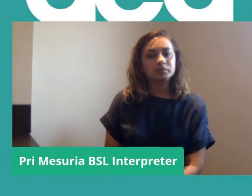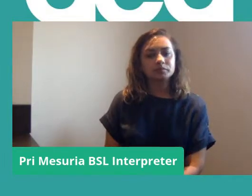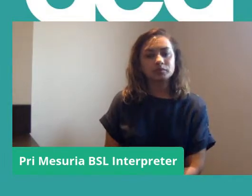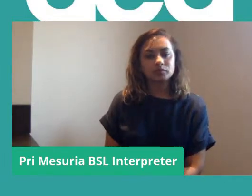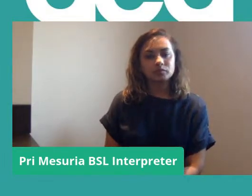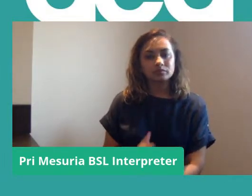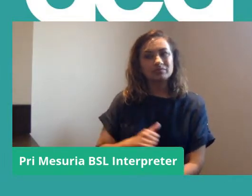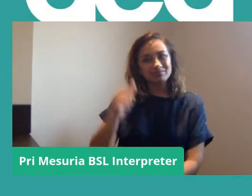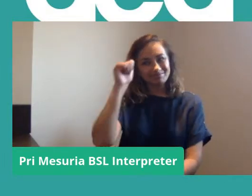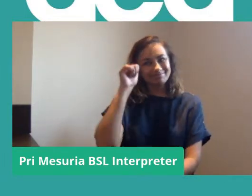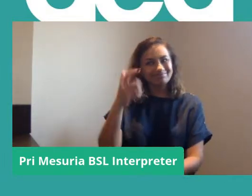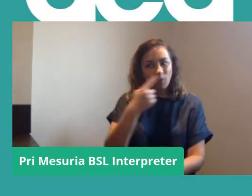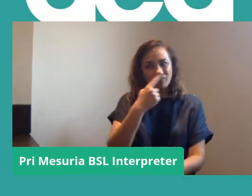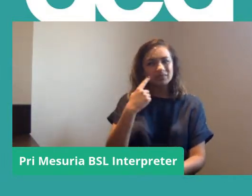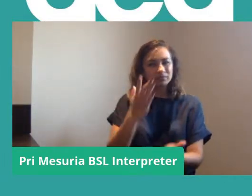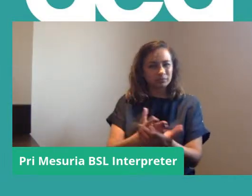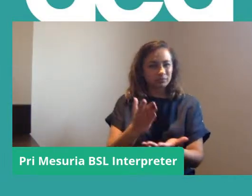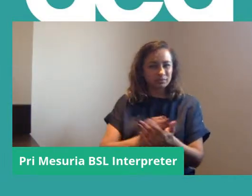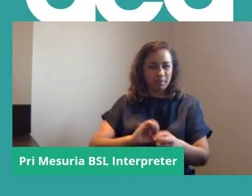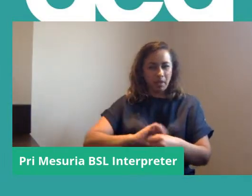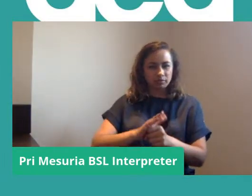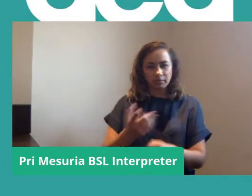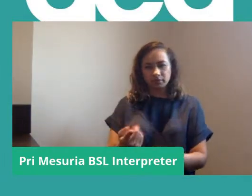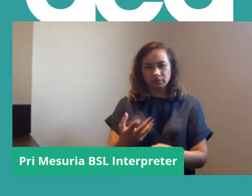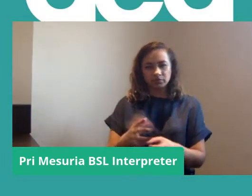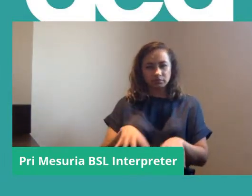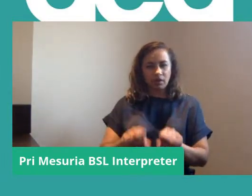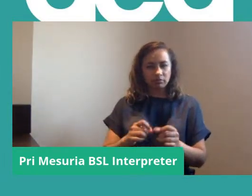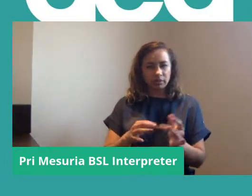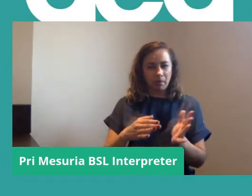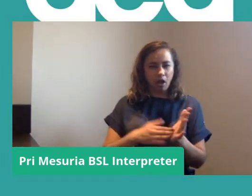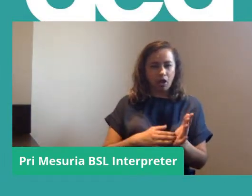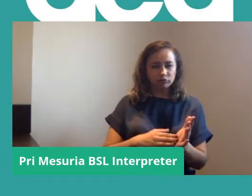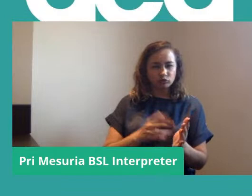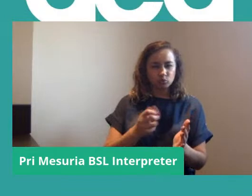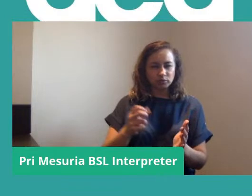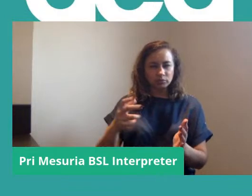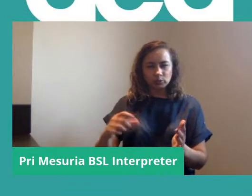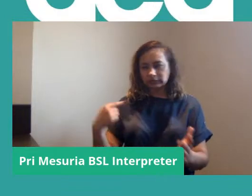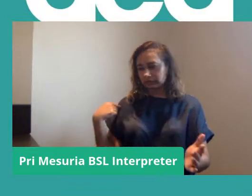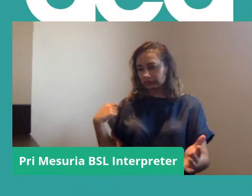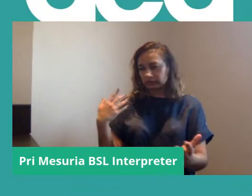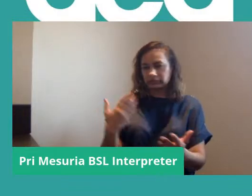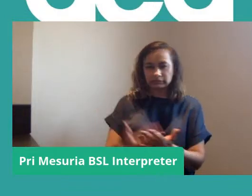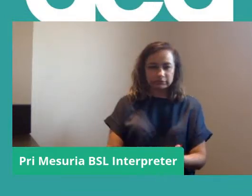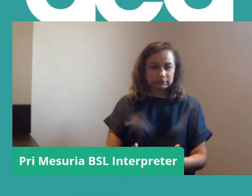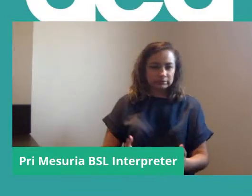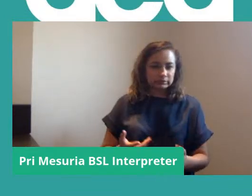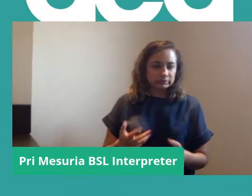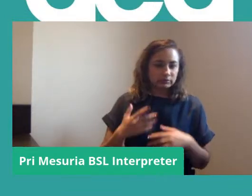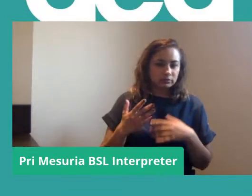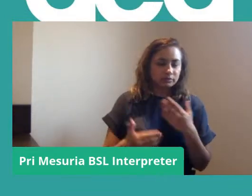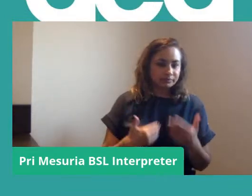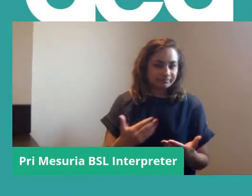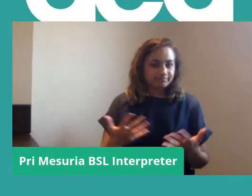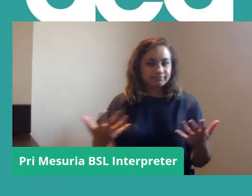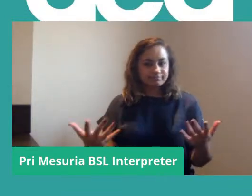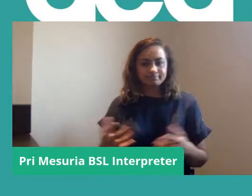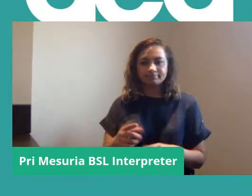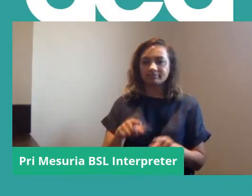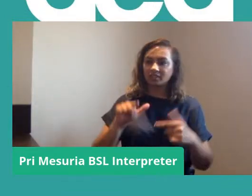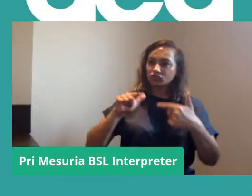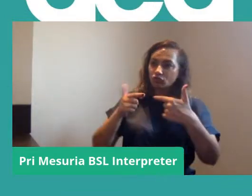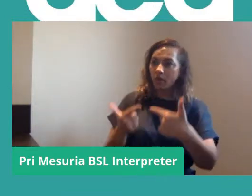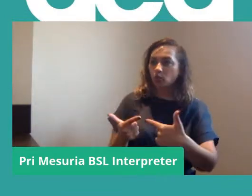pandemic really kicked off in March, and it was soon after that that was kind of the first run of the remote